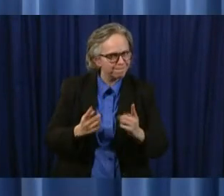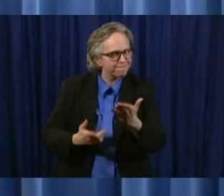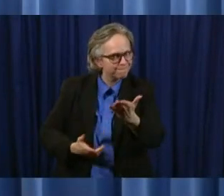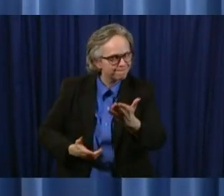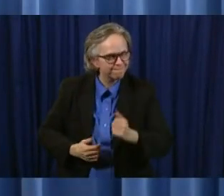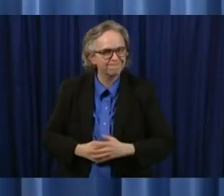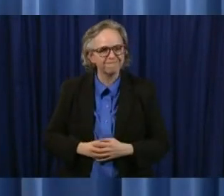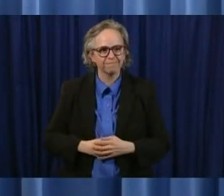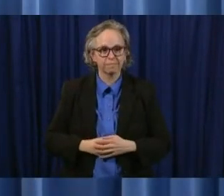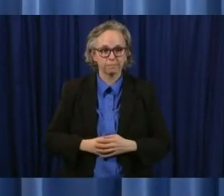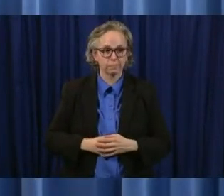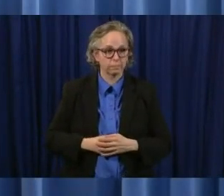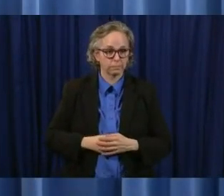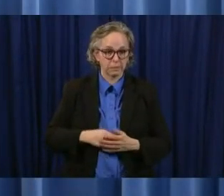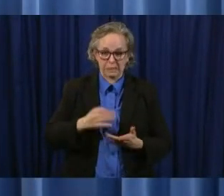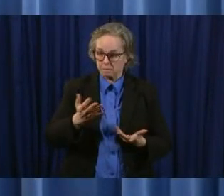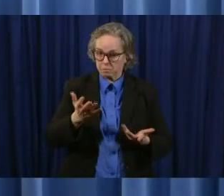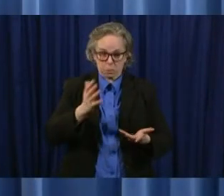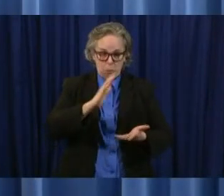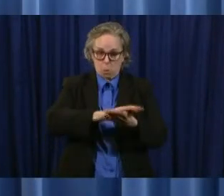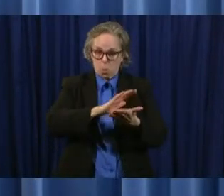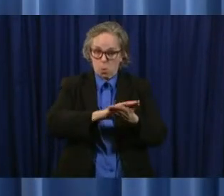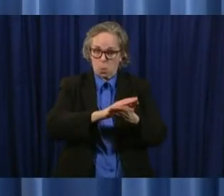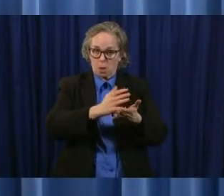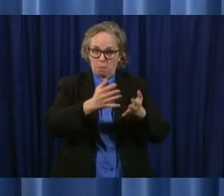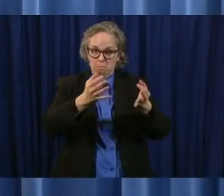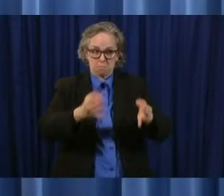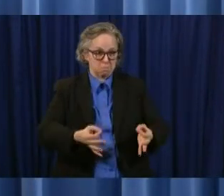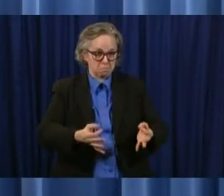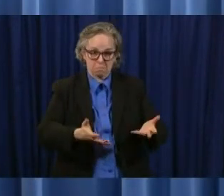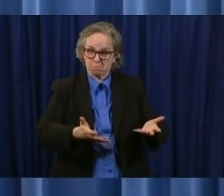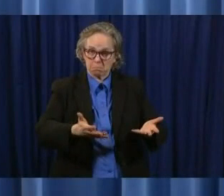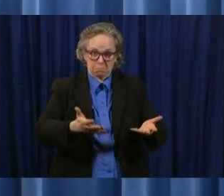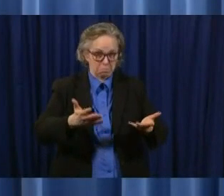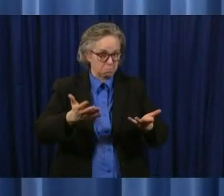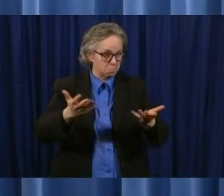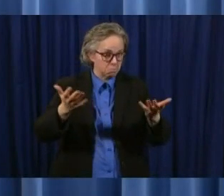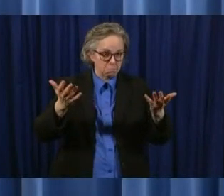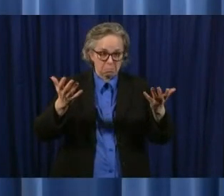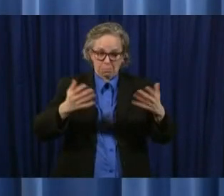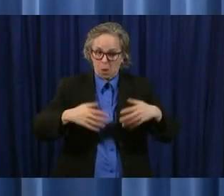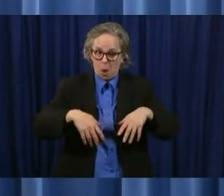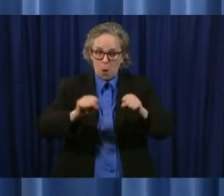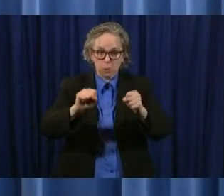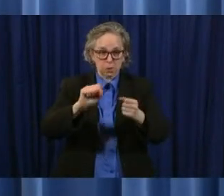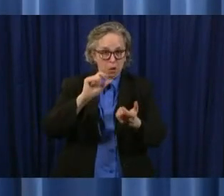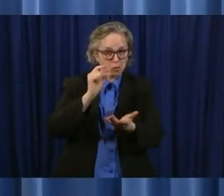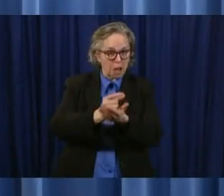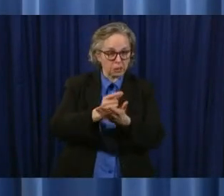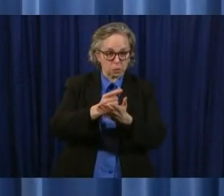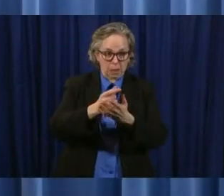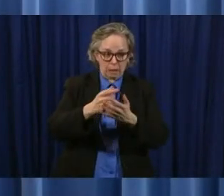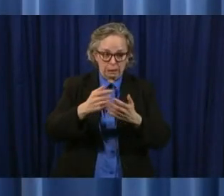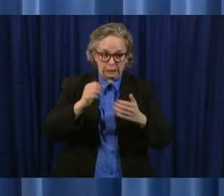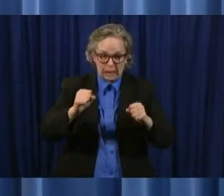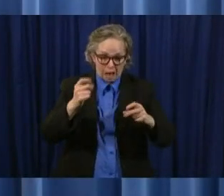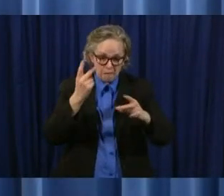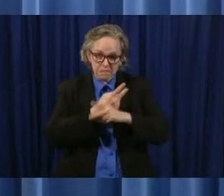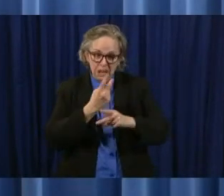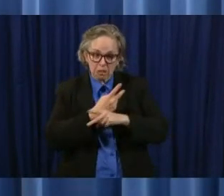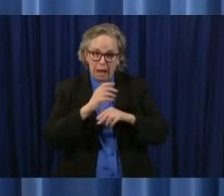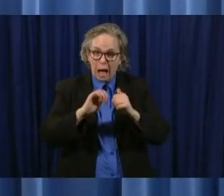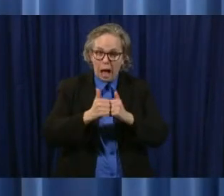concerned if a school can do the distancing if they can figure out how to do that that